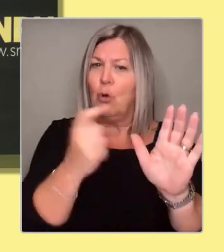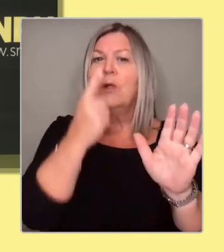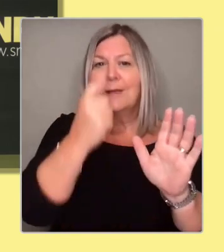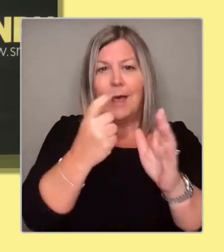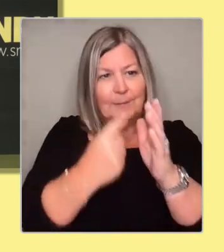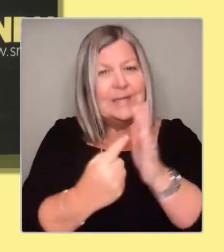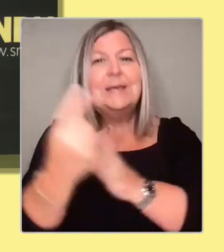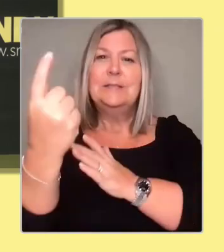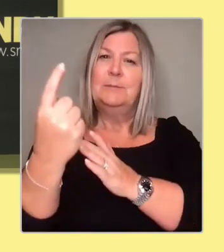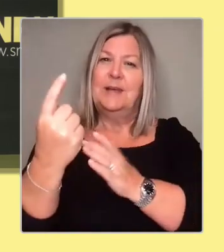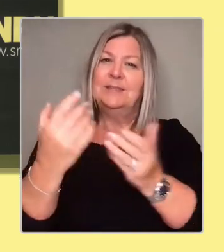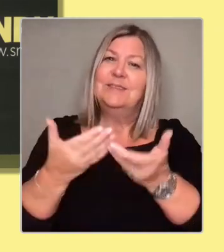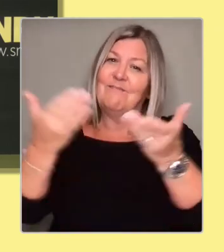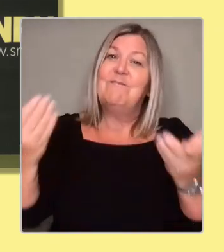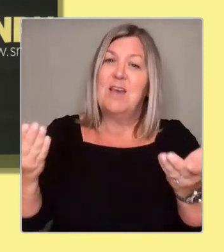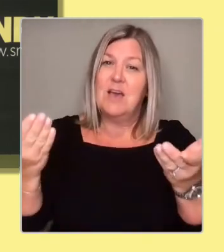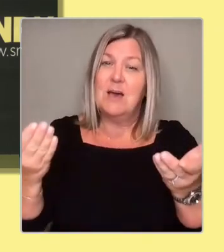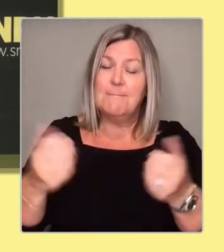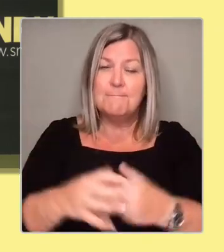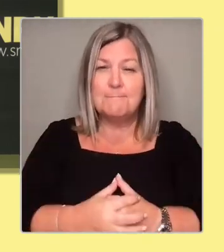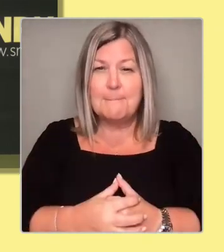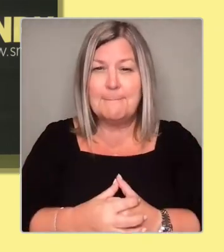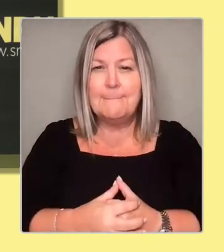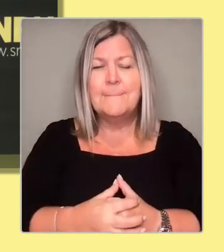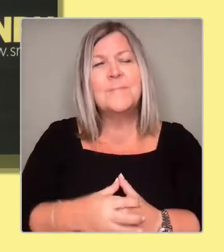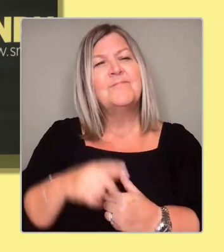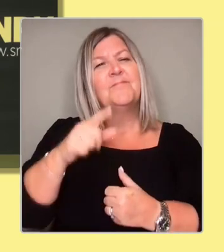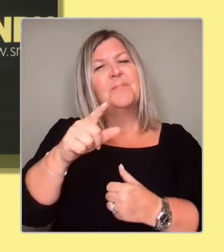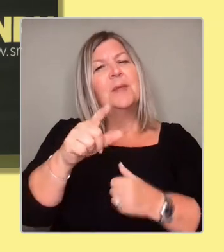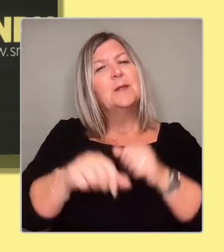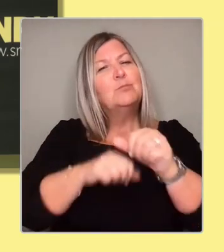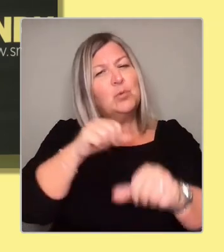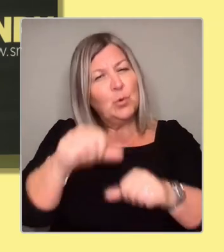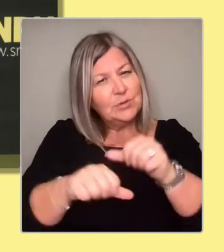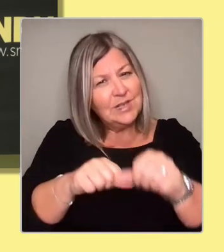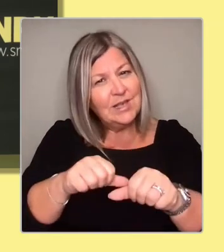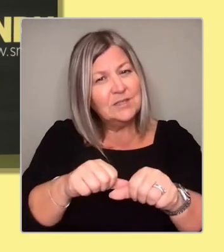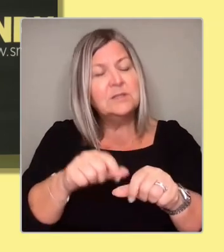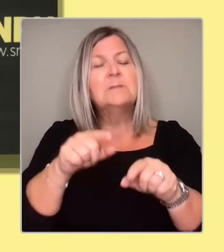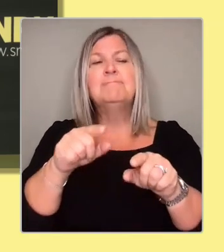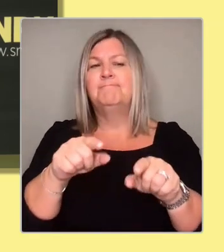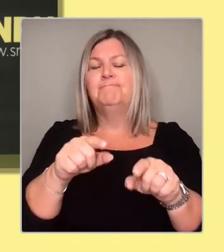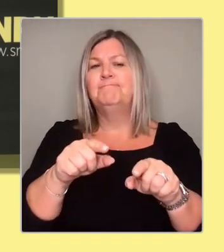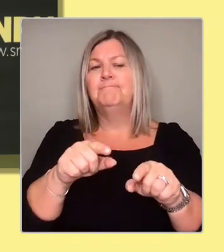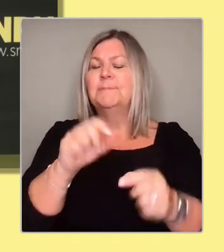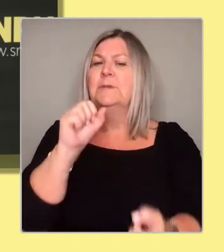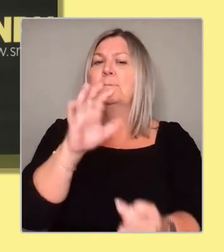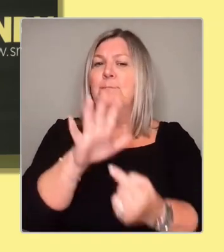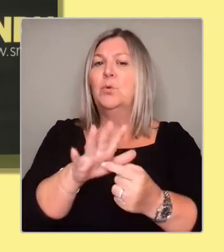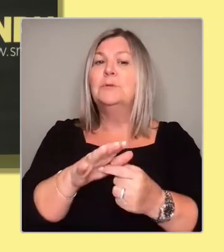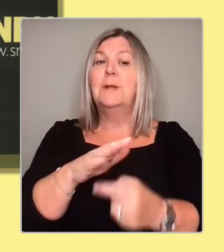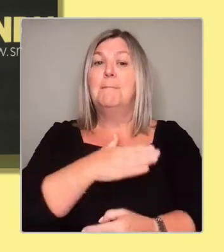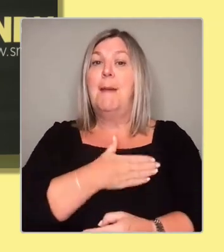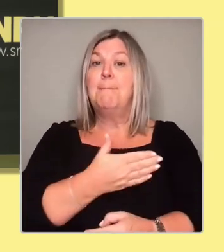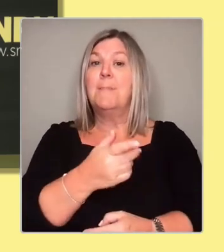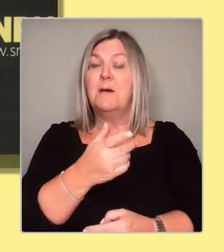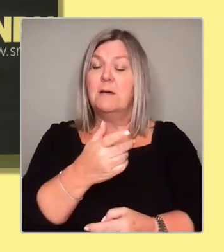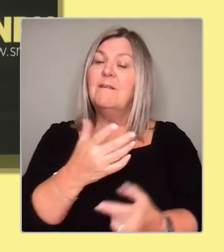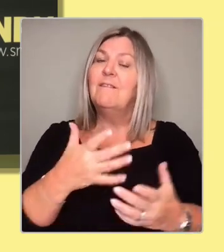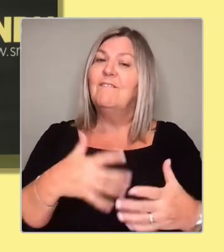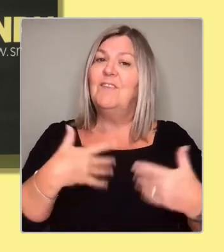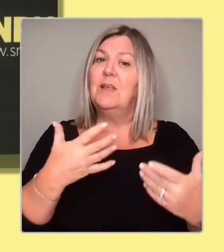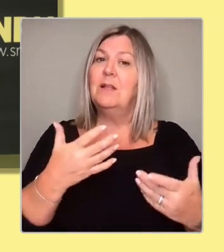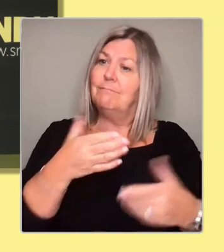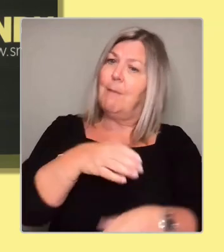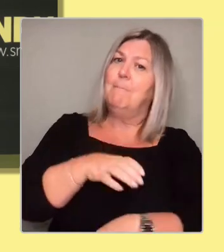I think that's why it's important that members are empowered to have this discussion, so that all routes to independence